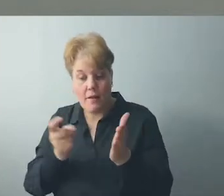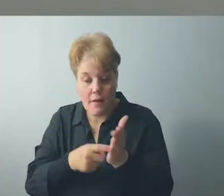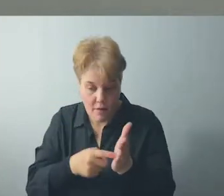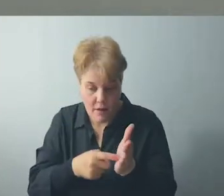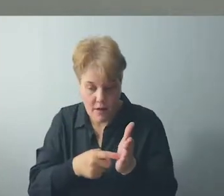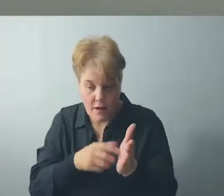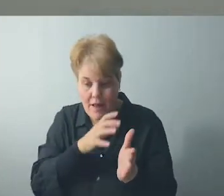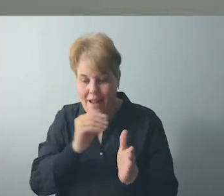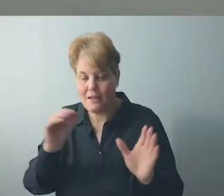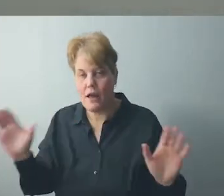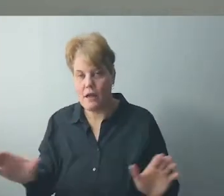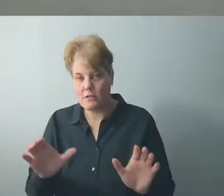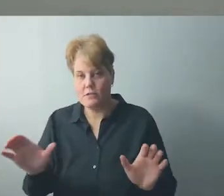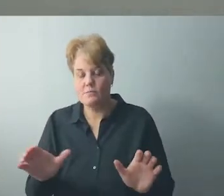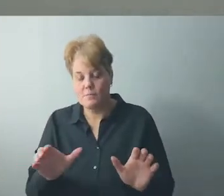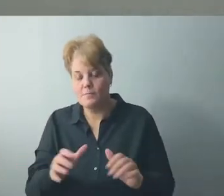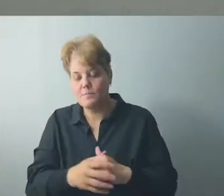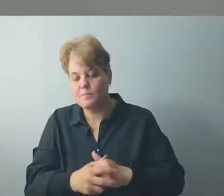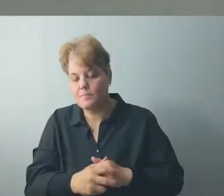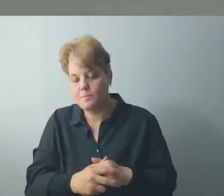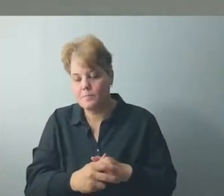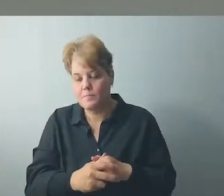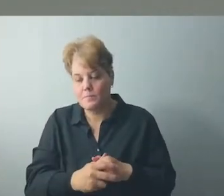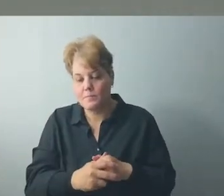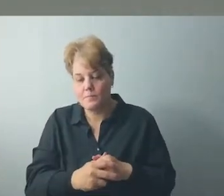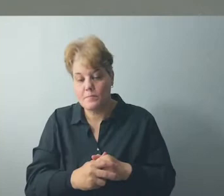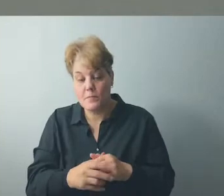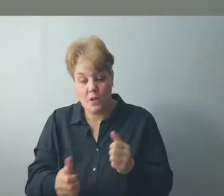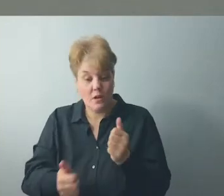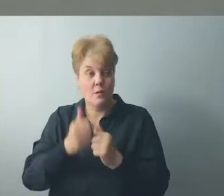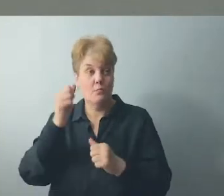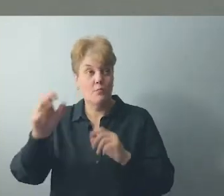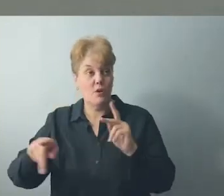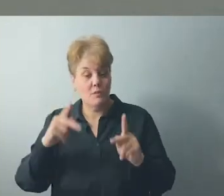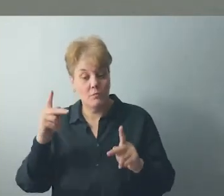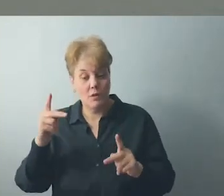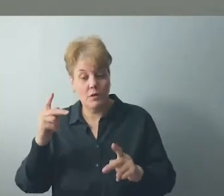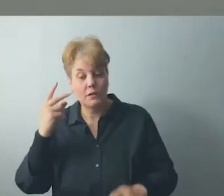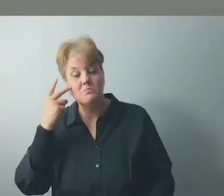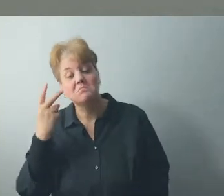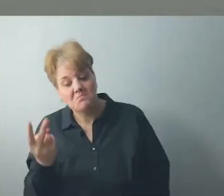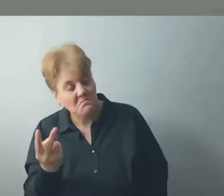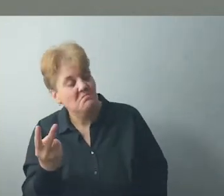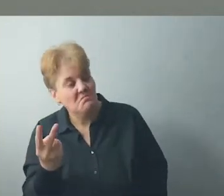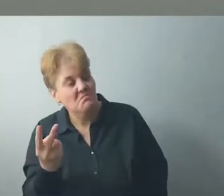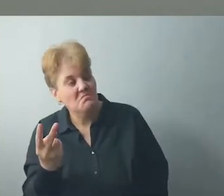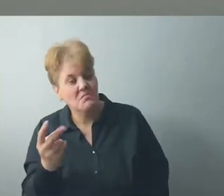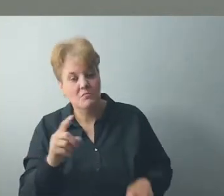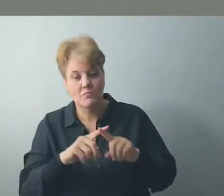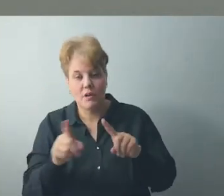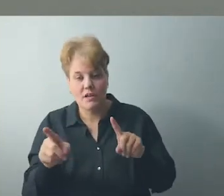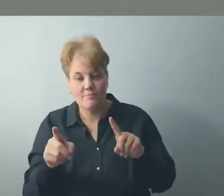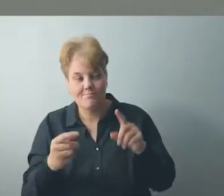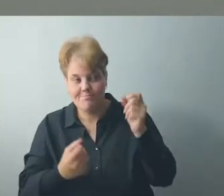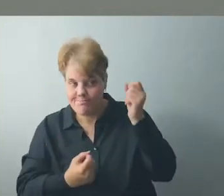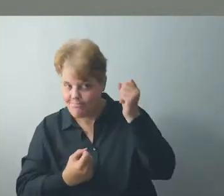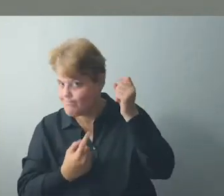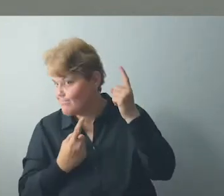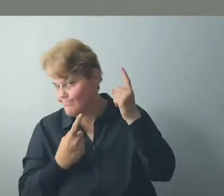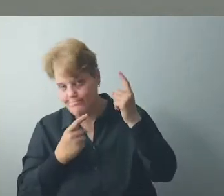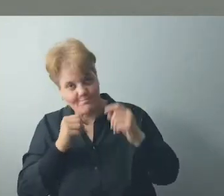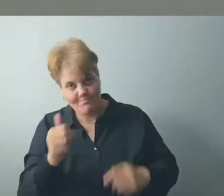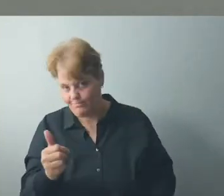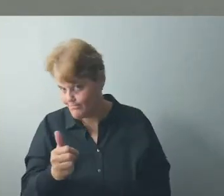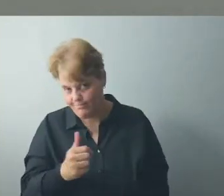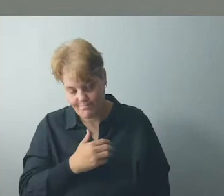upon what someone says. Most people do not listen with the intent to understand. They listen with